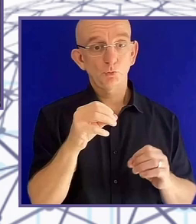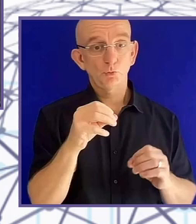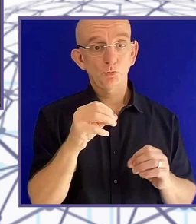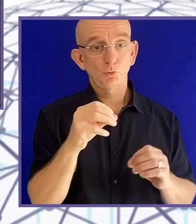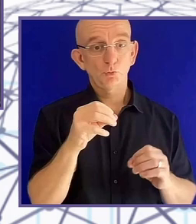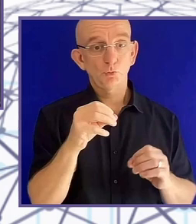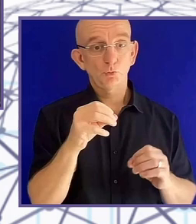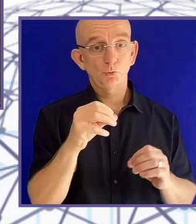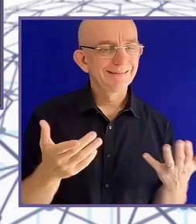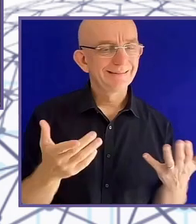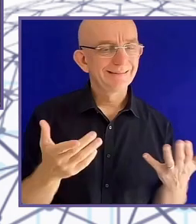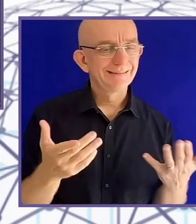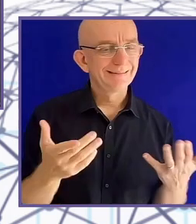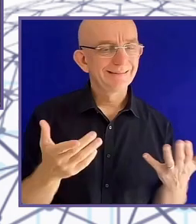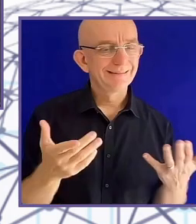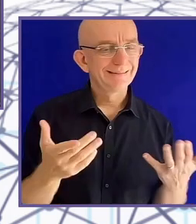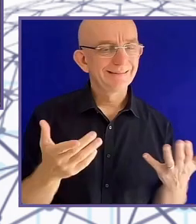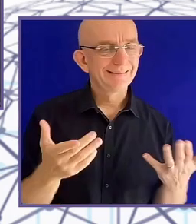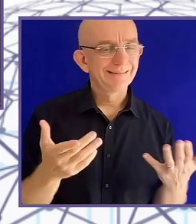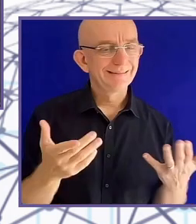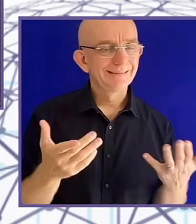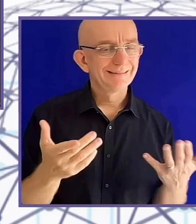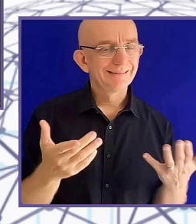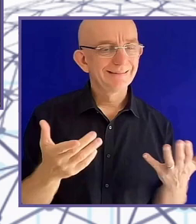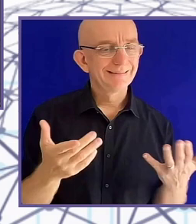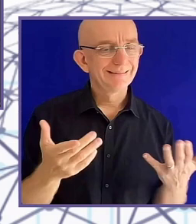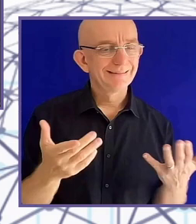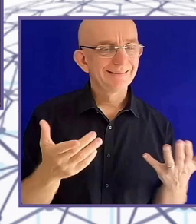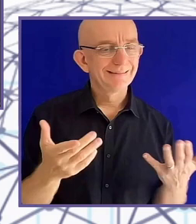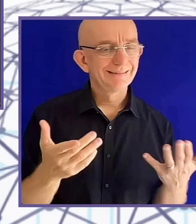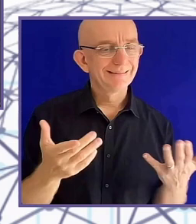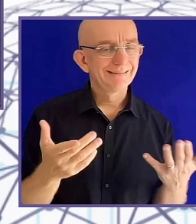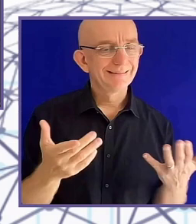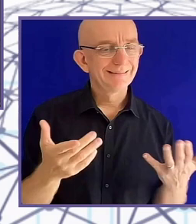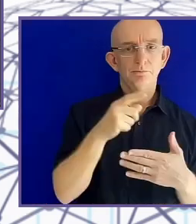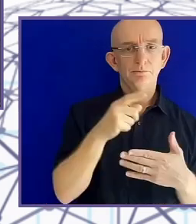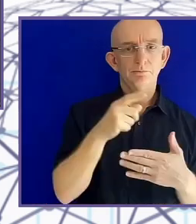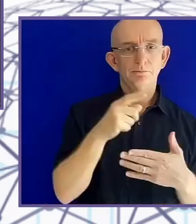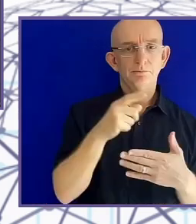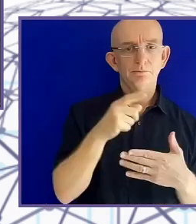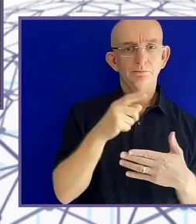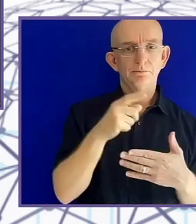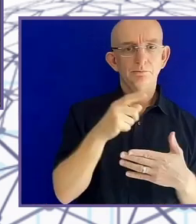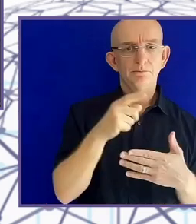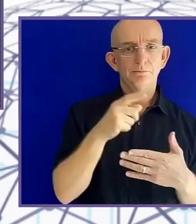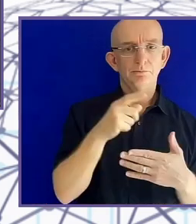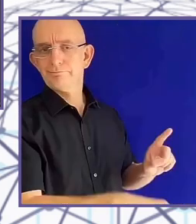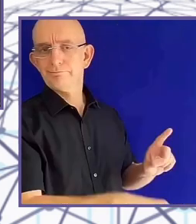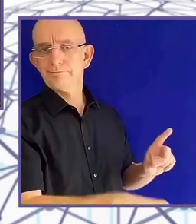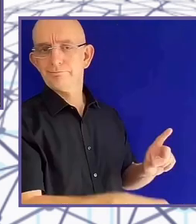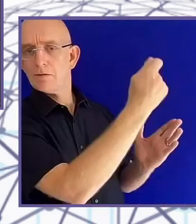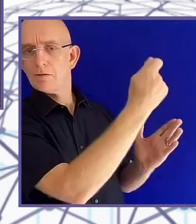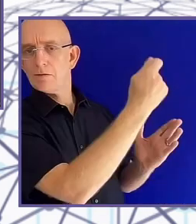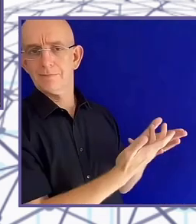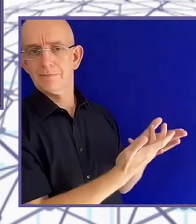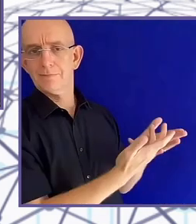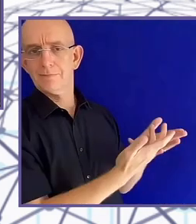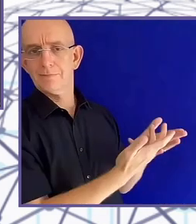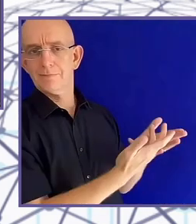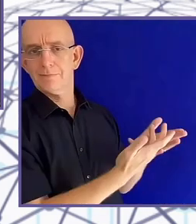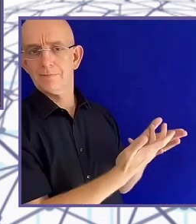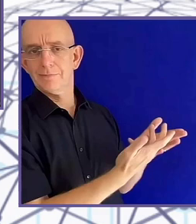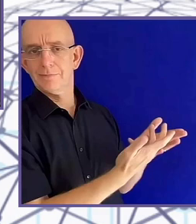And there were a lot of these, right? There were a lot of there were a lot of unaffordable inventions. We have seen many of them